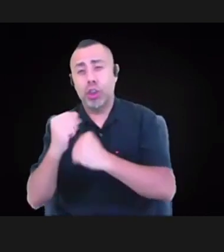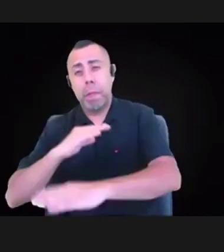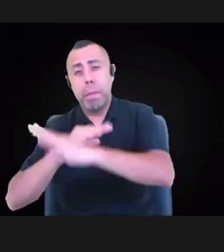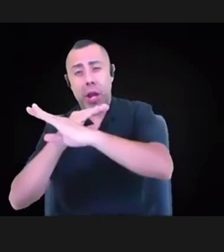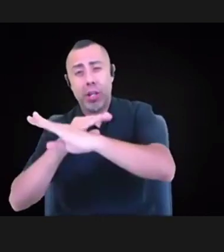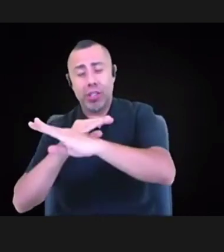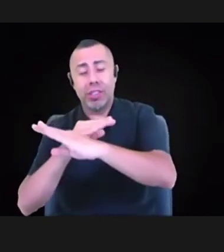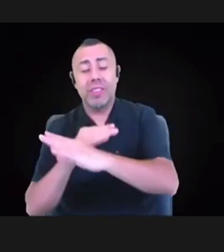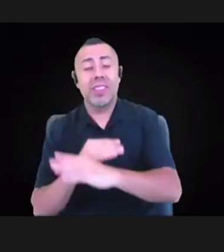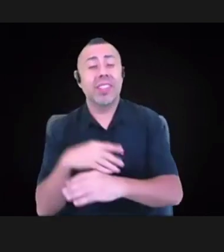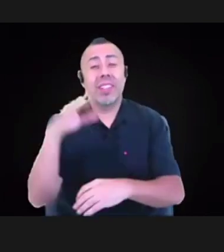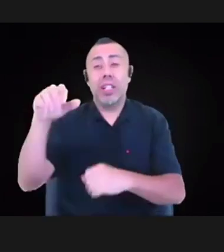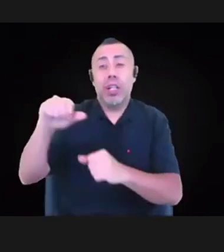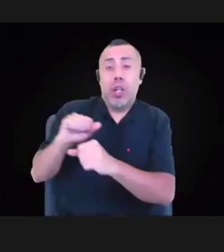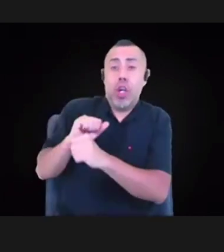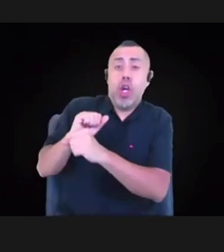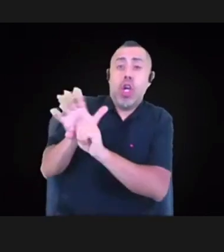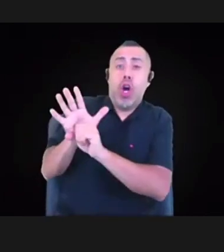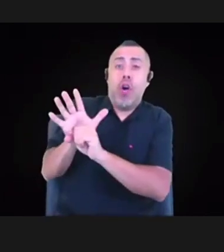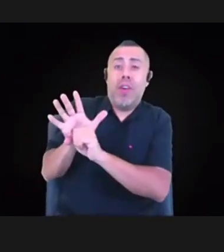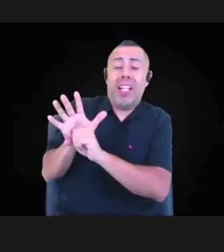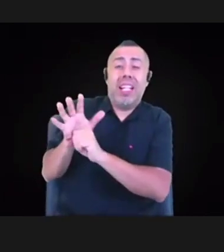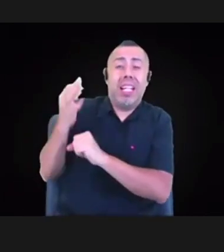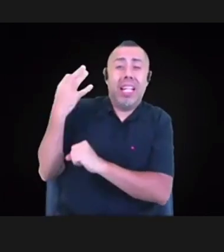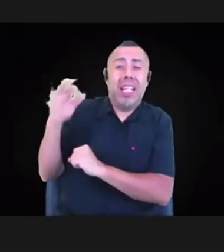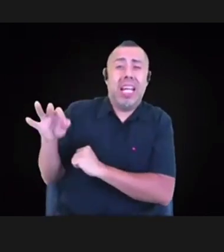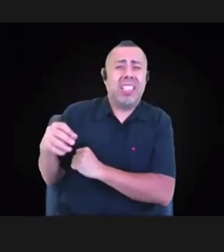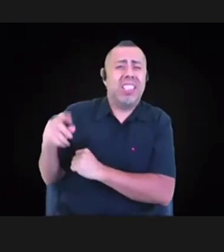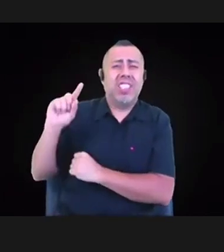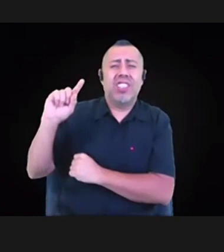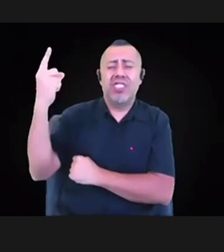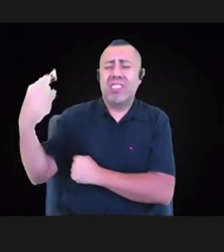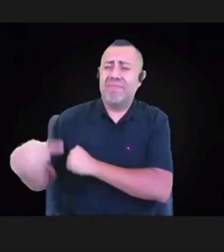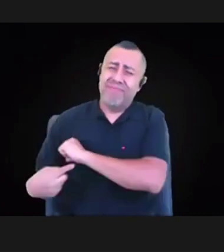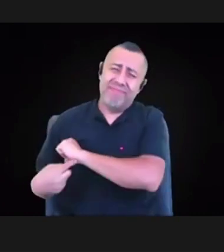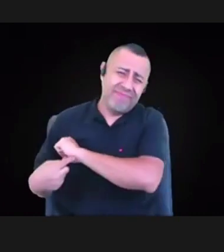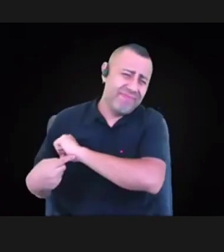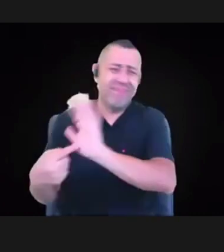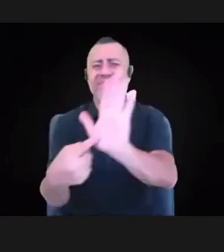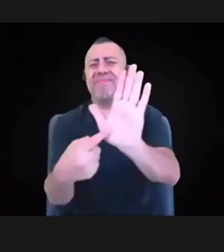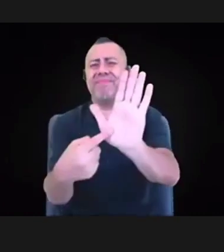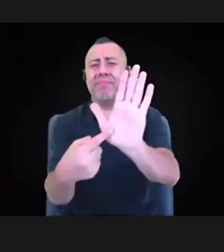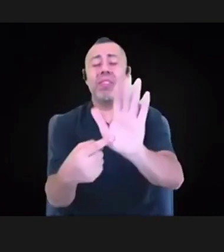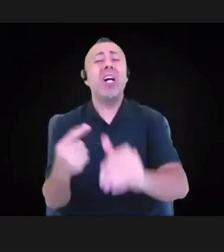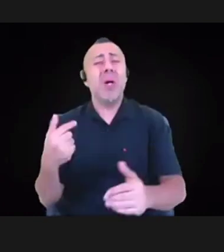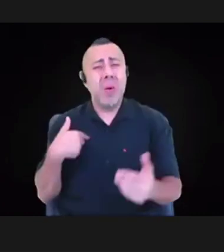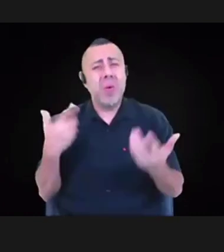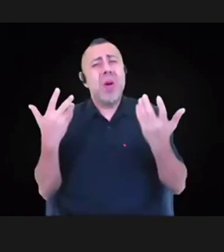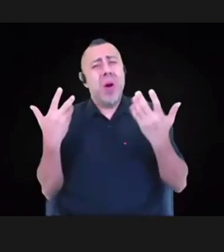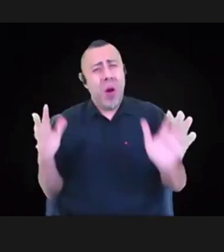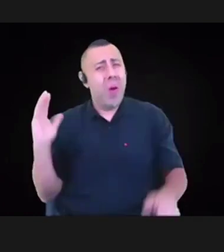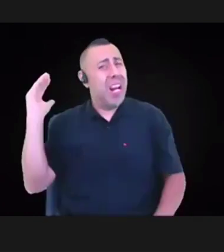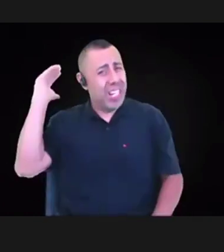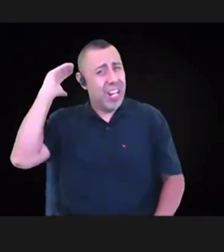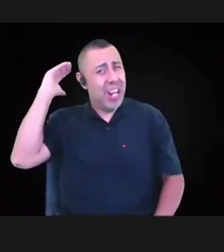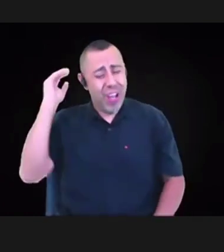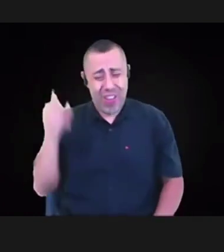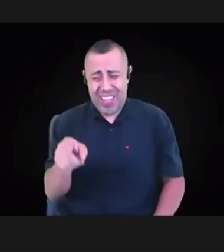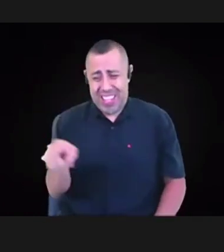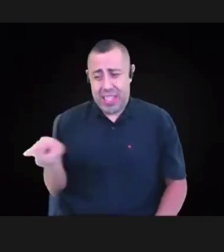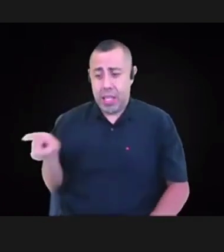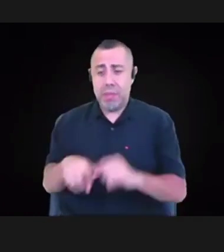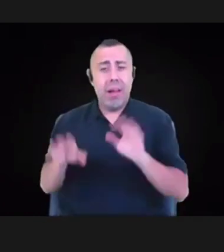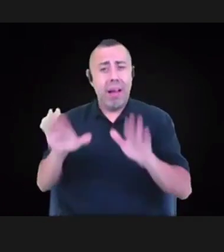bare these things that not that we didn't necessarily know, but that we weren't necessarily talking about in a particular way. So